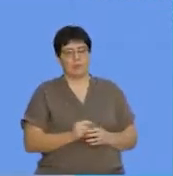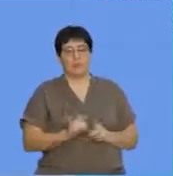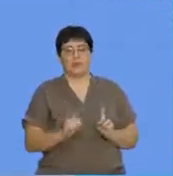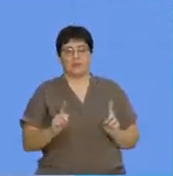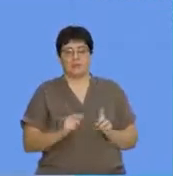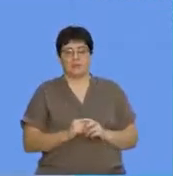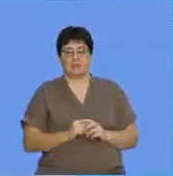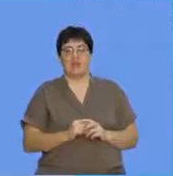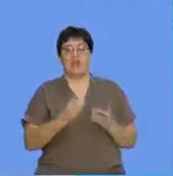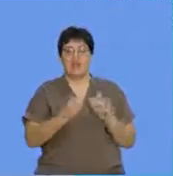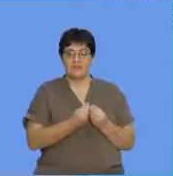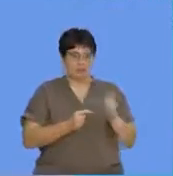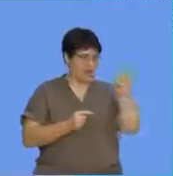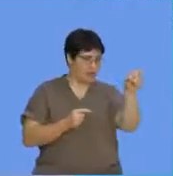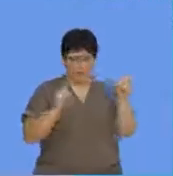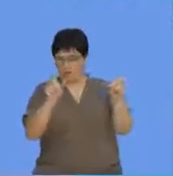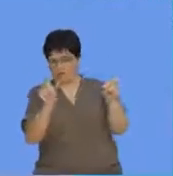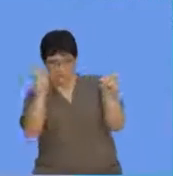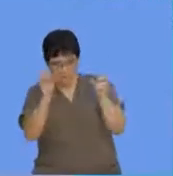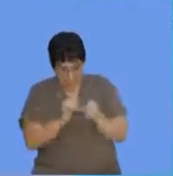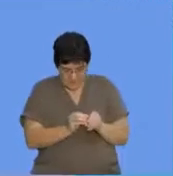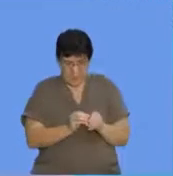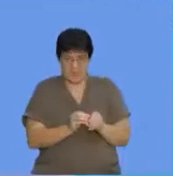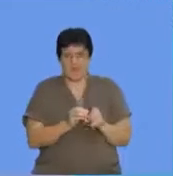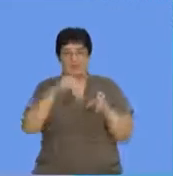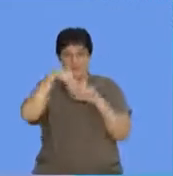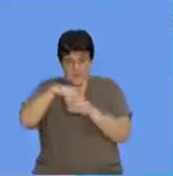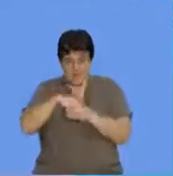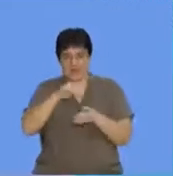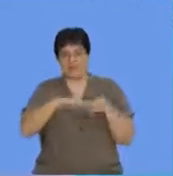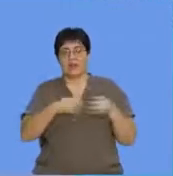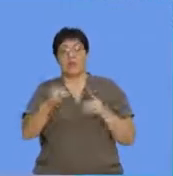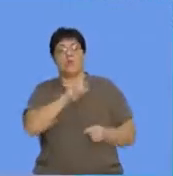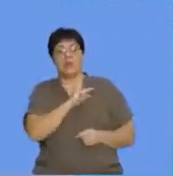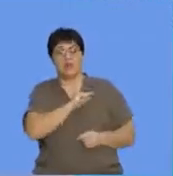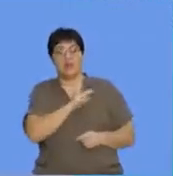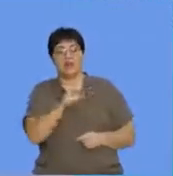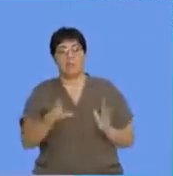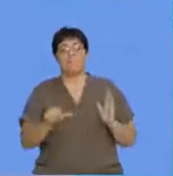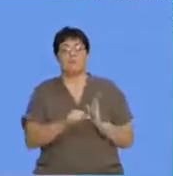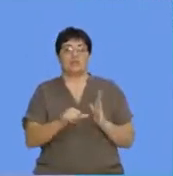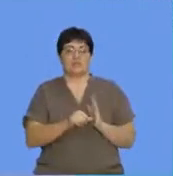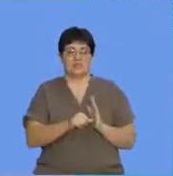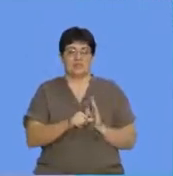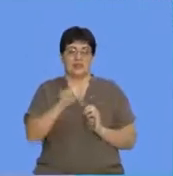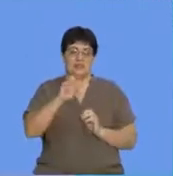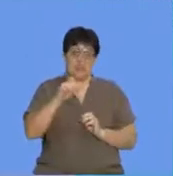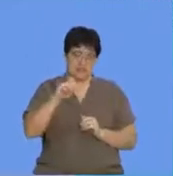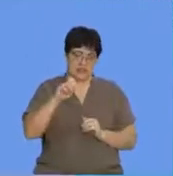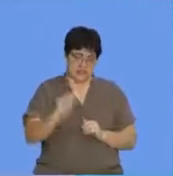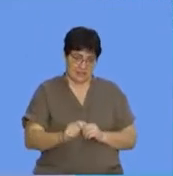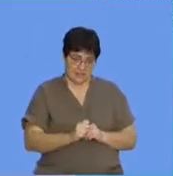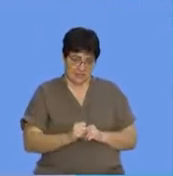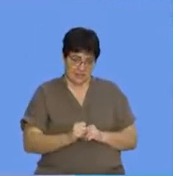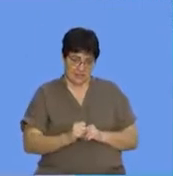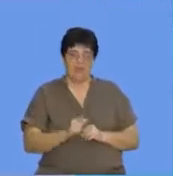that make up a compound are in the periodic table because these are essentially the elements. So elements that are